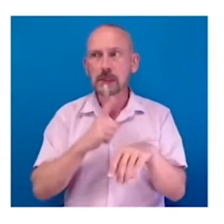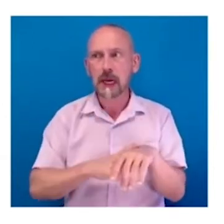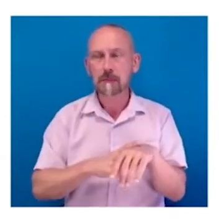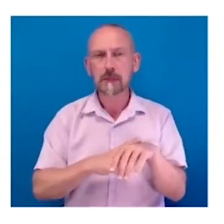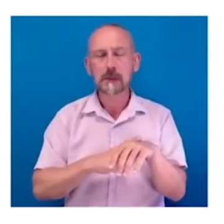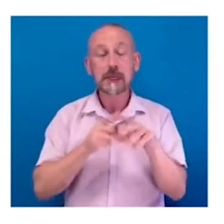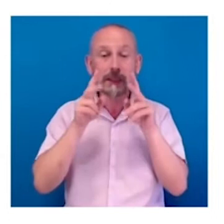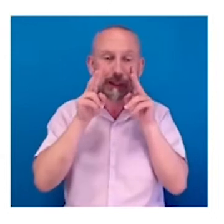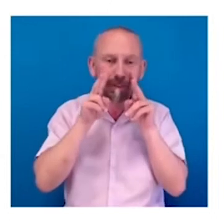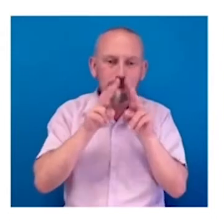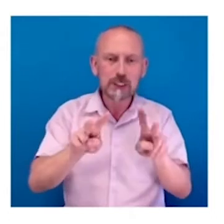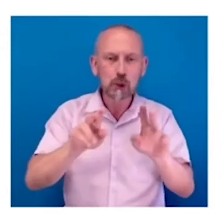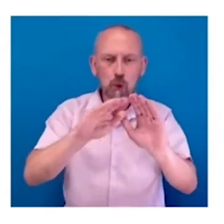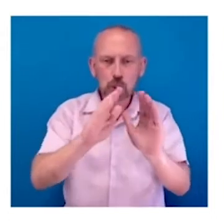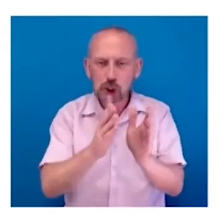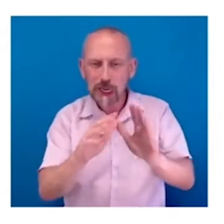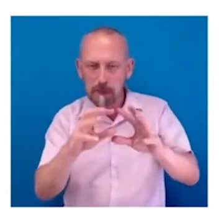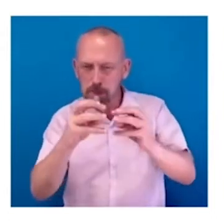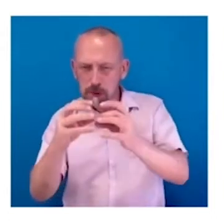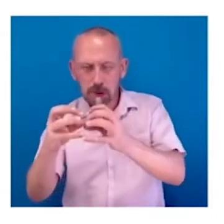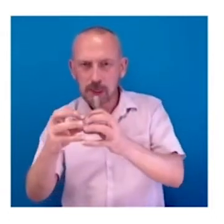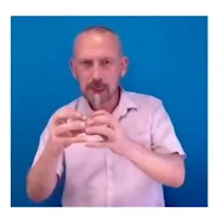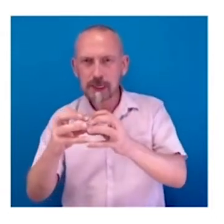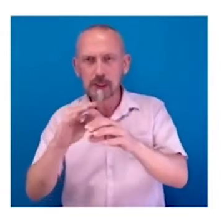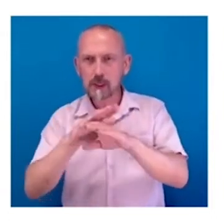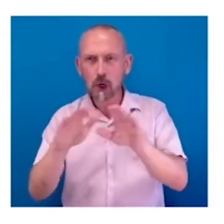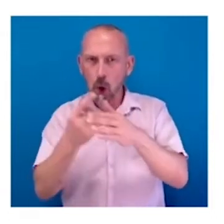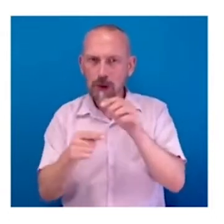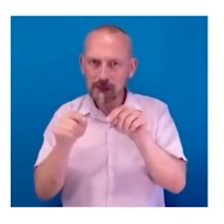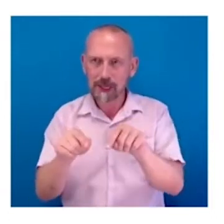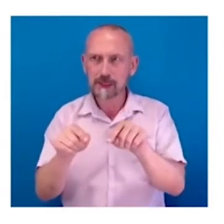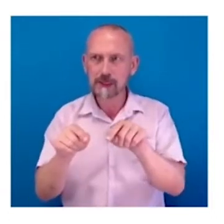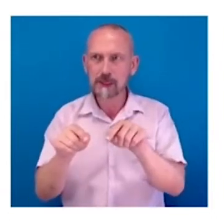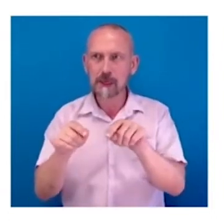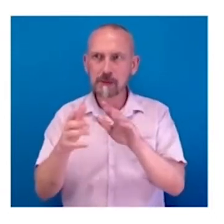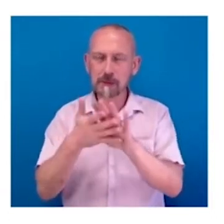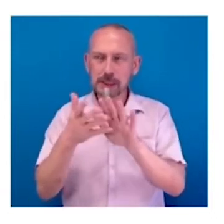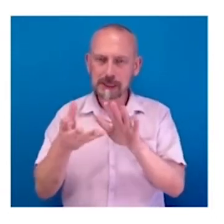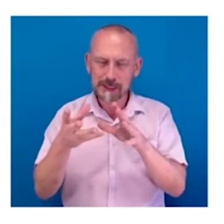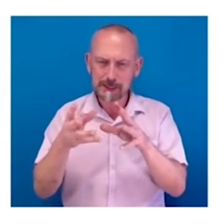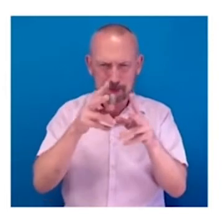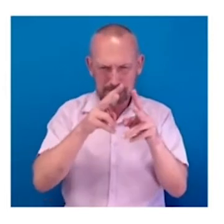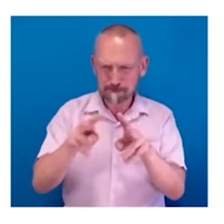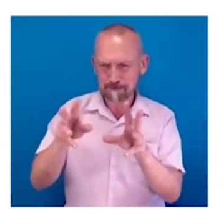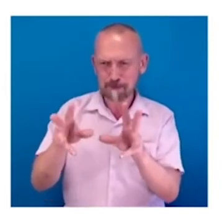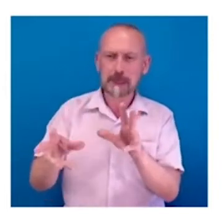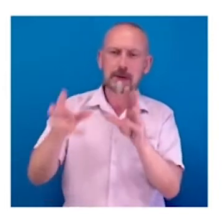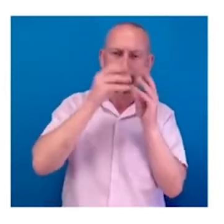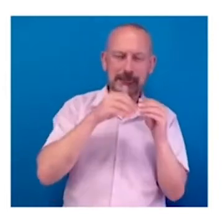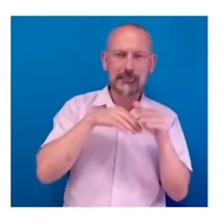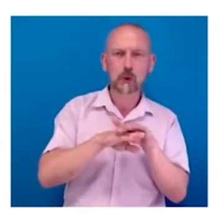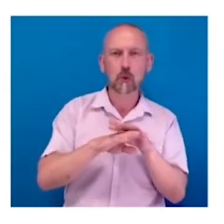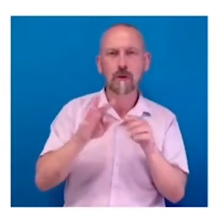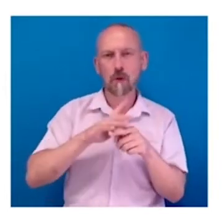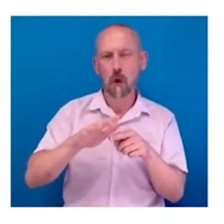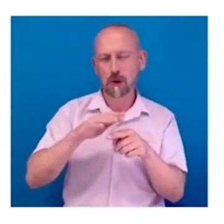shape alone, at which point that visual shape is being sent into the phonological area, and we're still in the left hemisphere here,